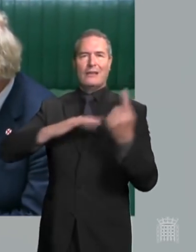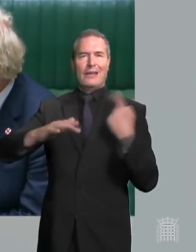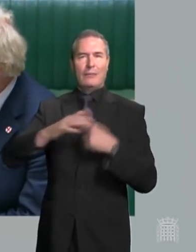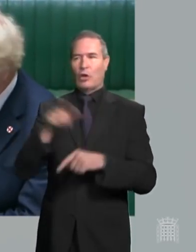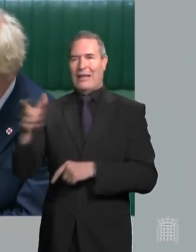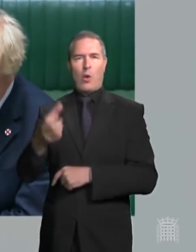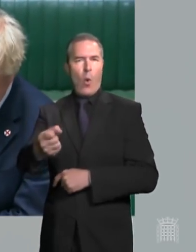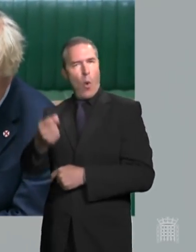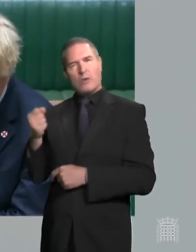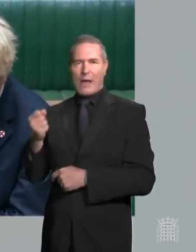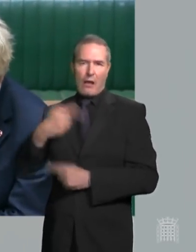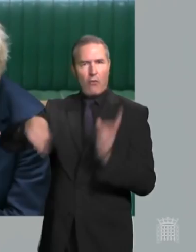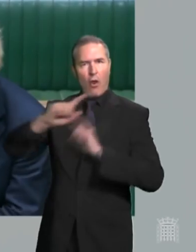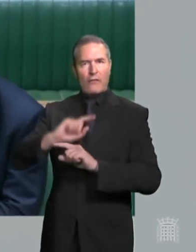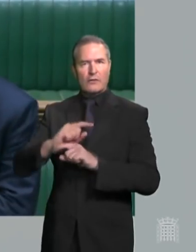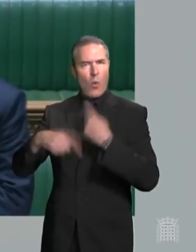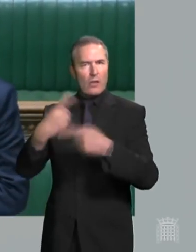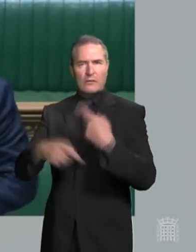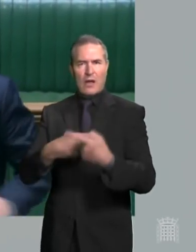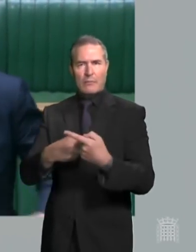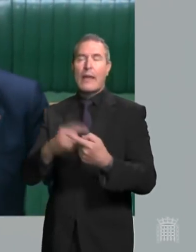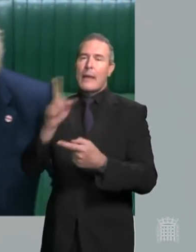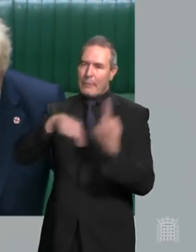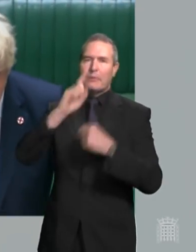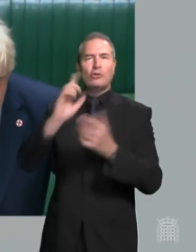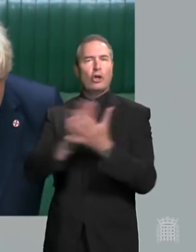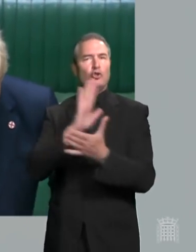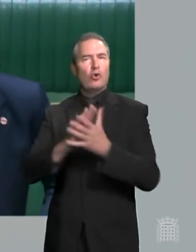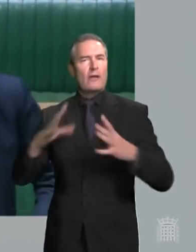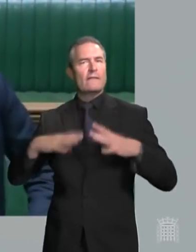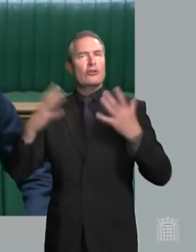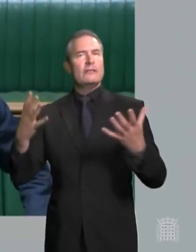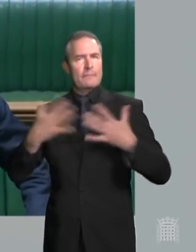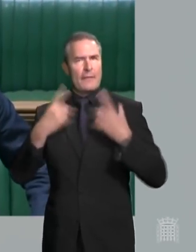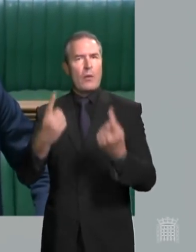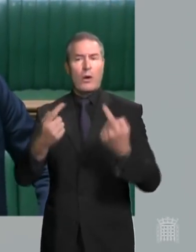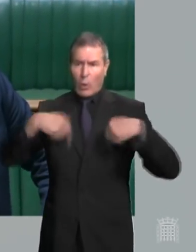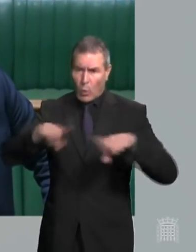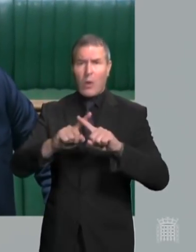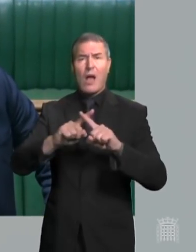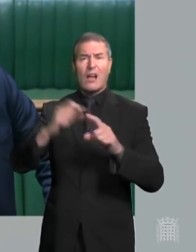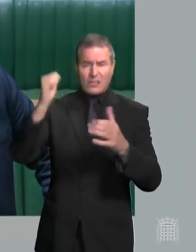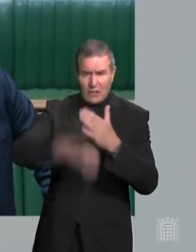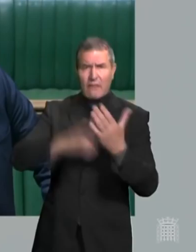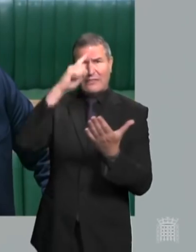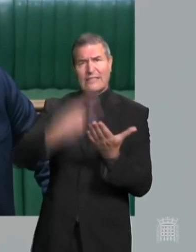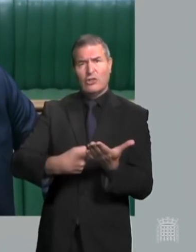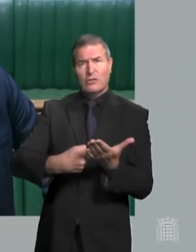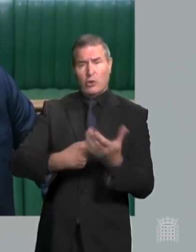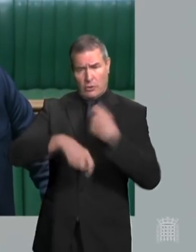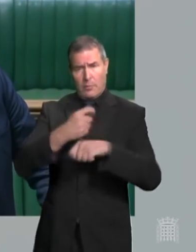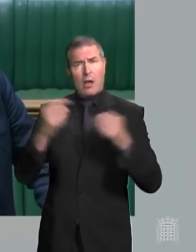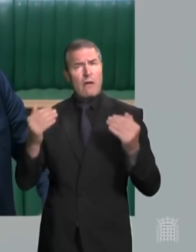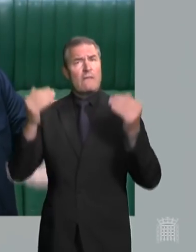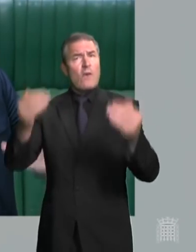our economy and give people back the chance to enjoy the freedoms they love. We're getting on with taking the tough decisions to take this country